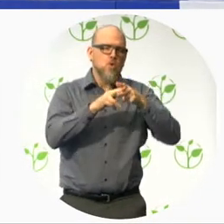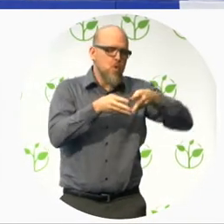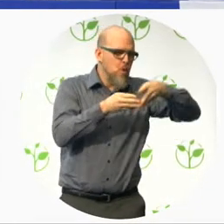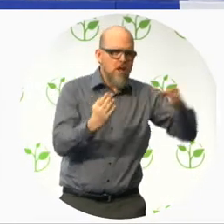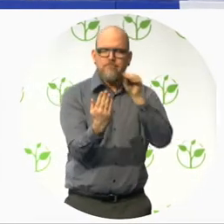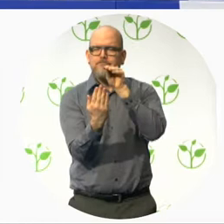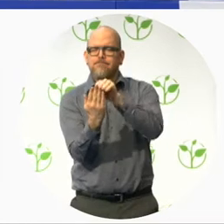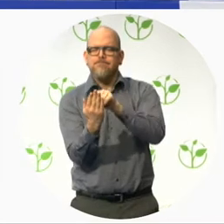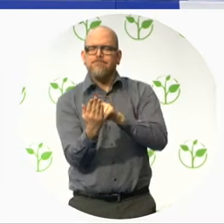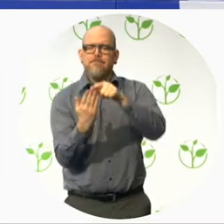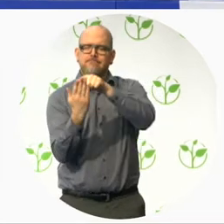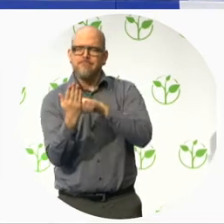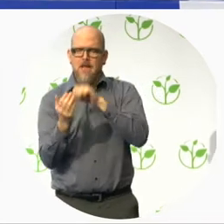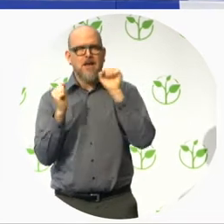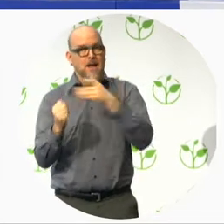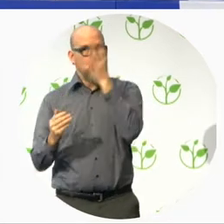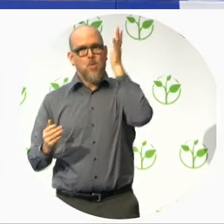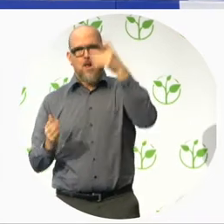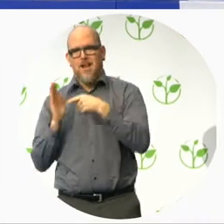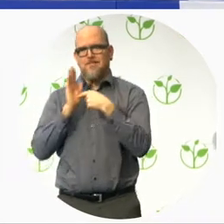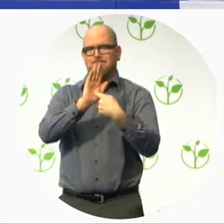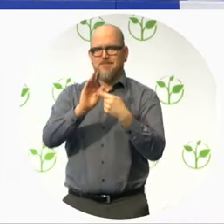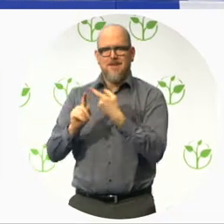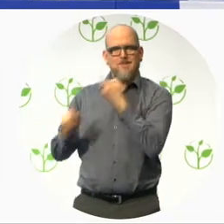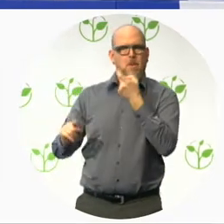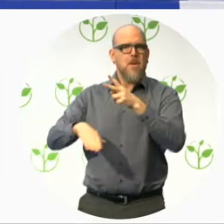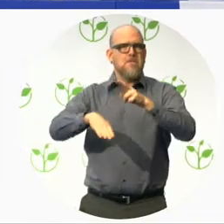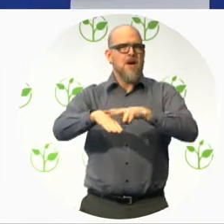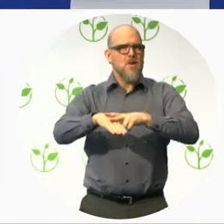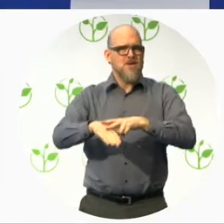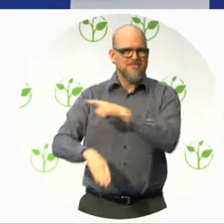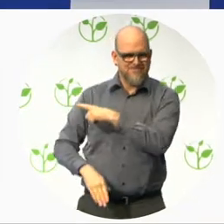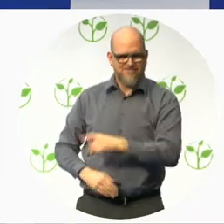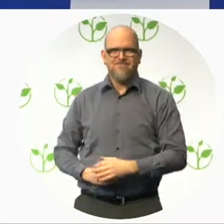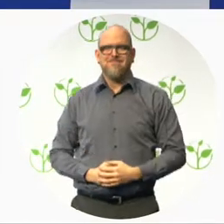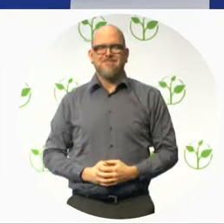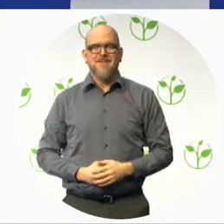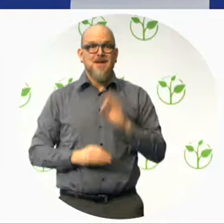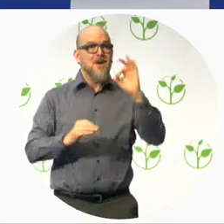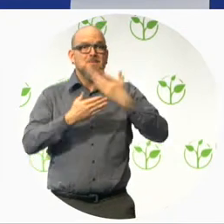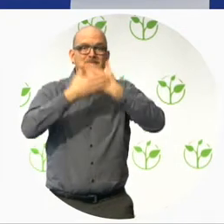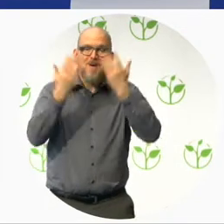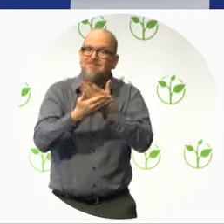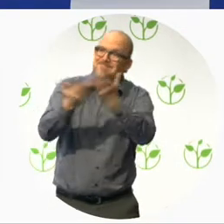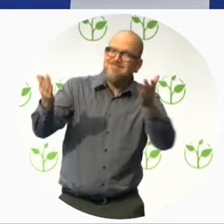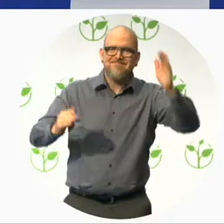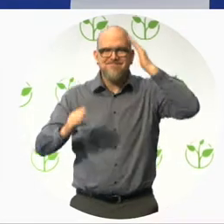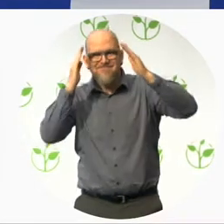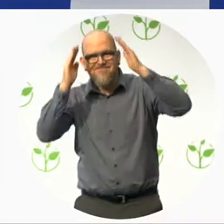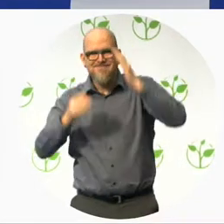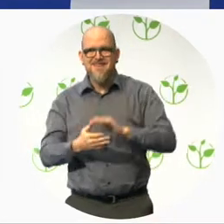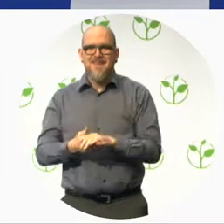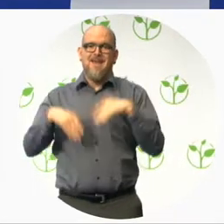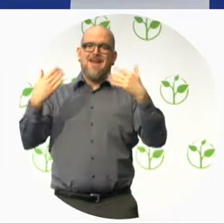ahead. Thank you very much. Good morning, everybody. And thank you to CERO Project for